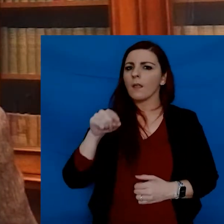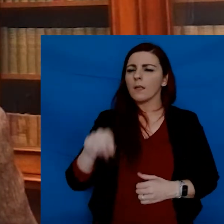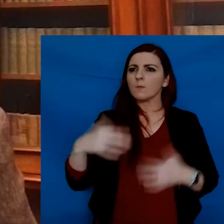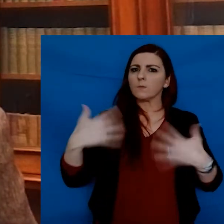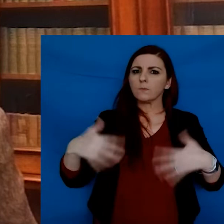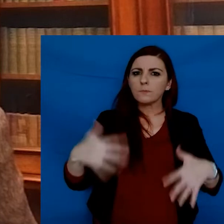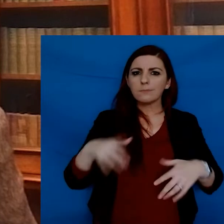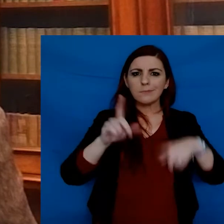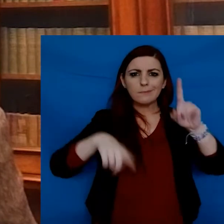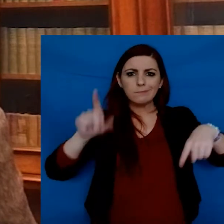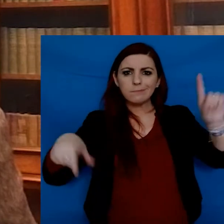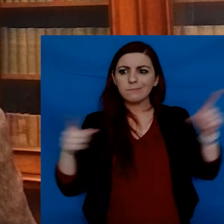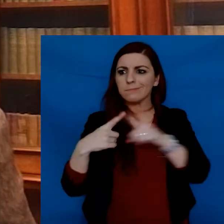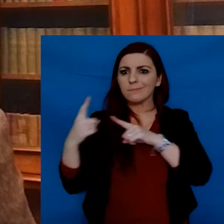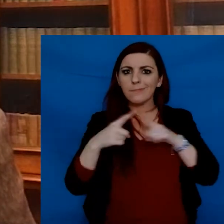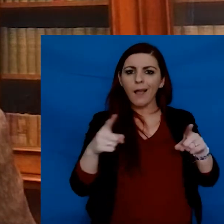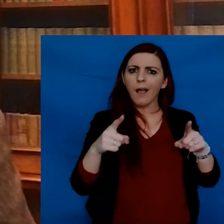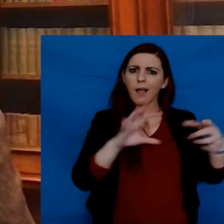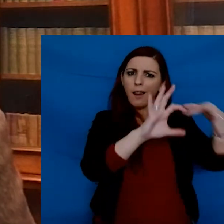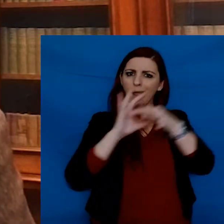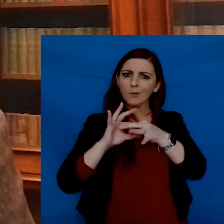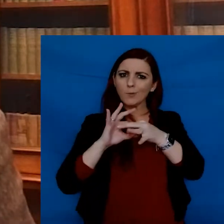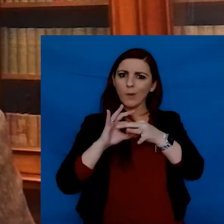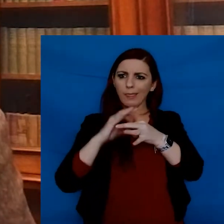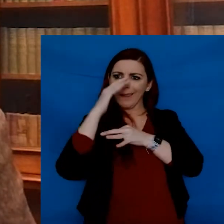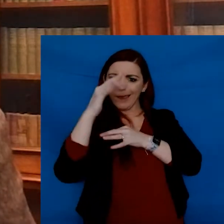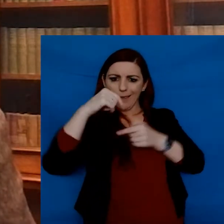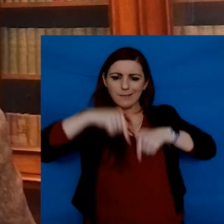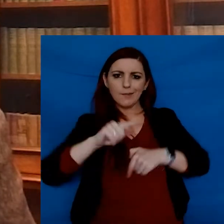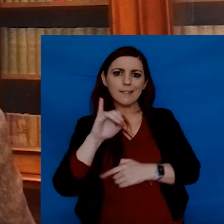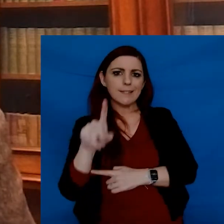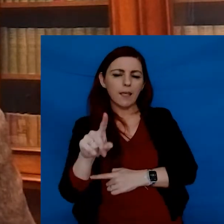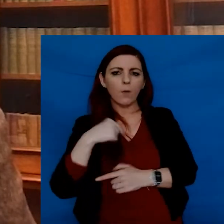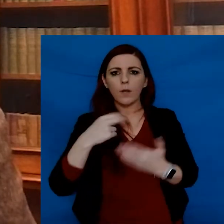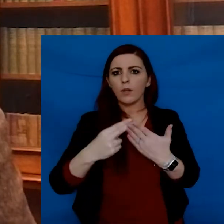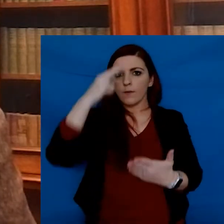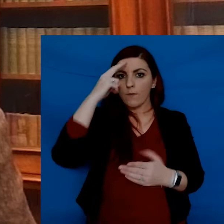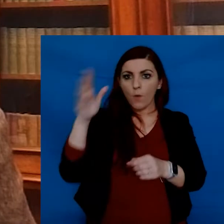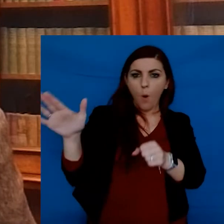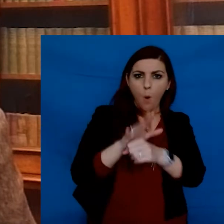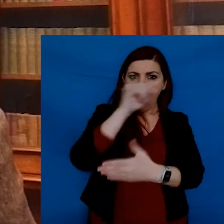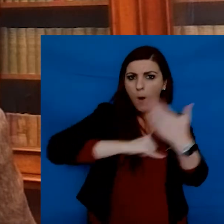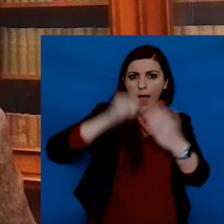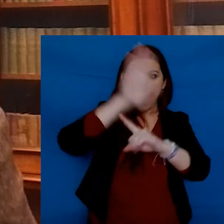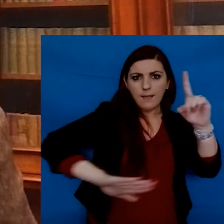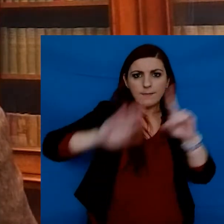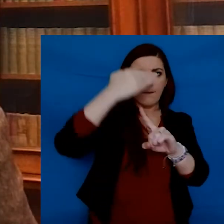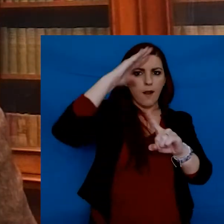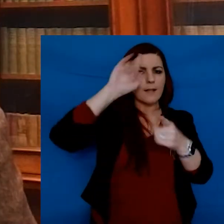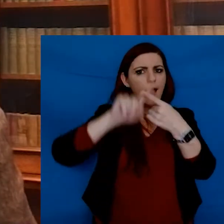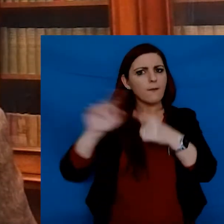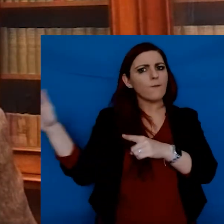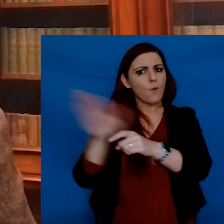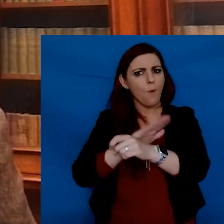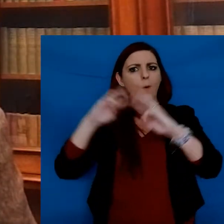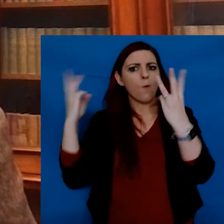This incredible diversity is central to the ethos of Trinity. We are a university for the whole island of Ireland, but